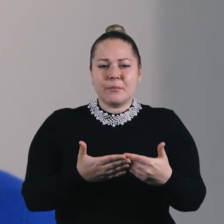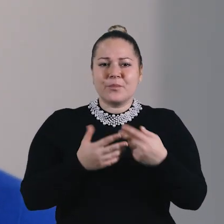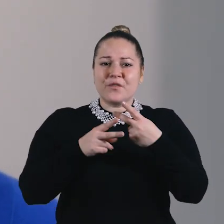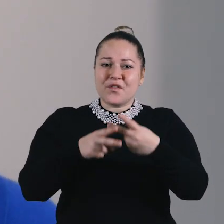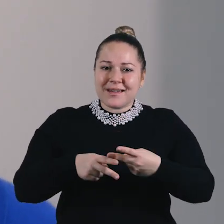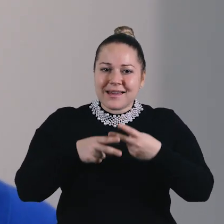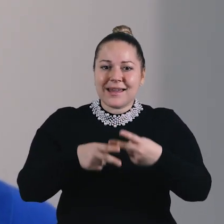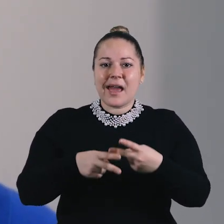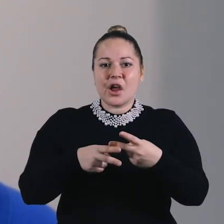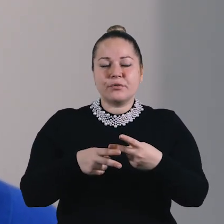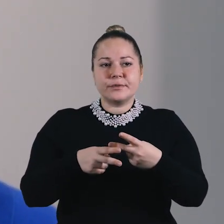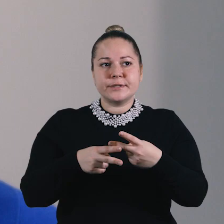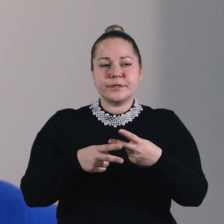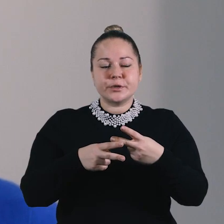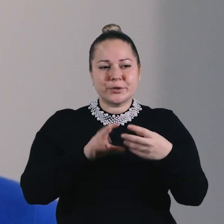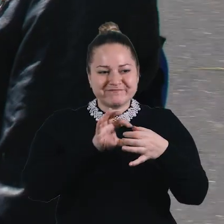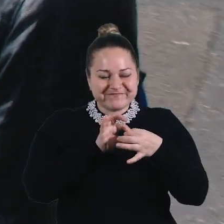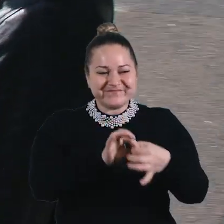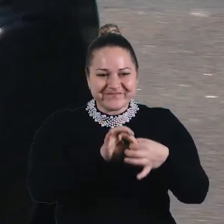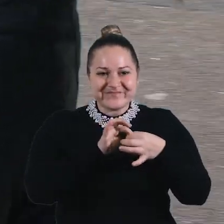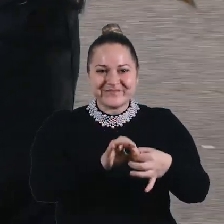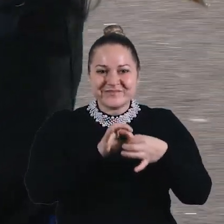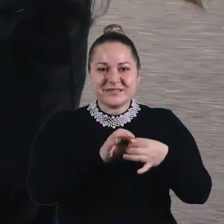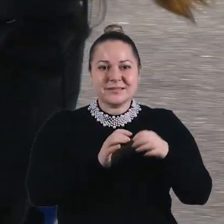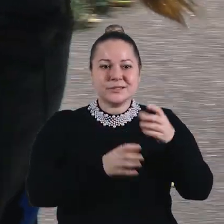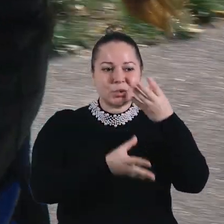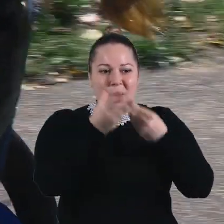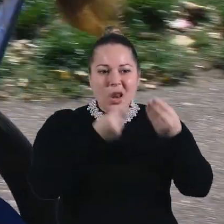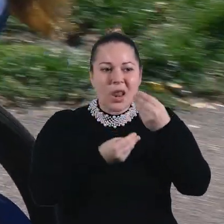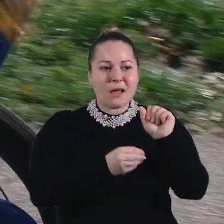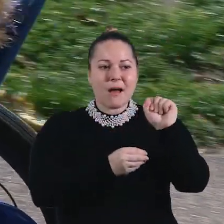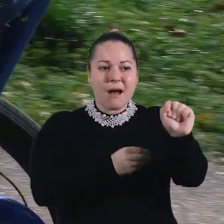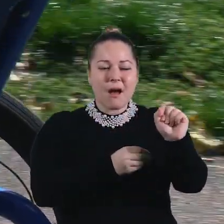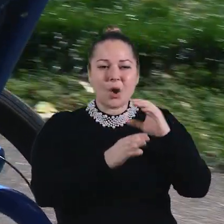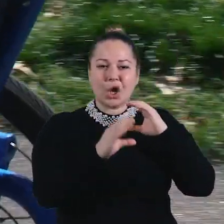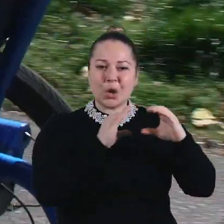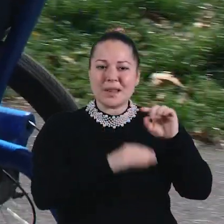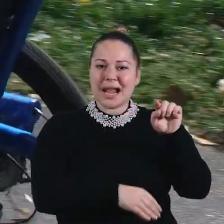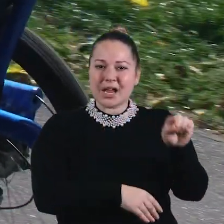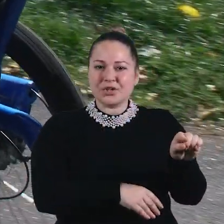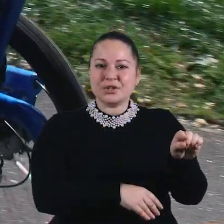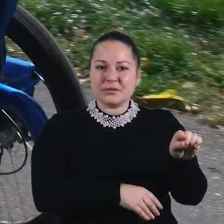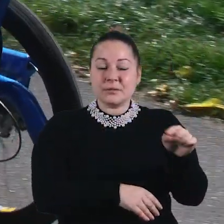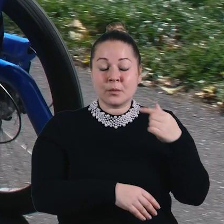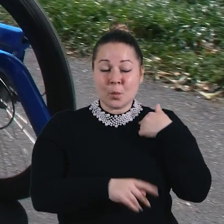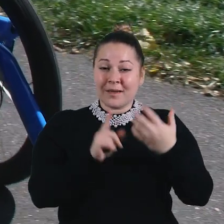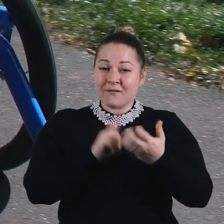carers to get used to the way and learn the way she communicates.